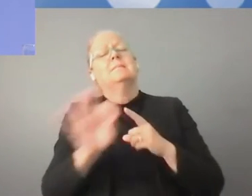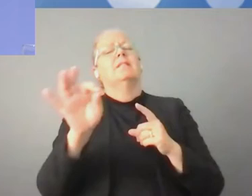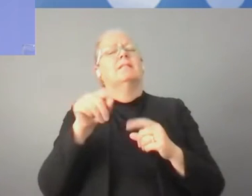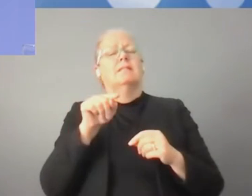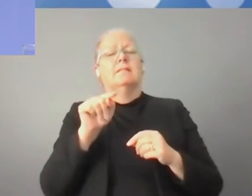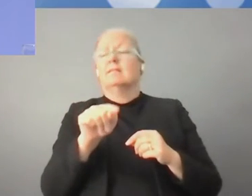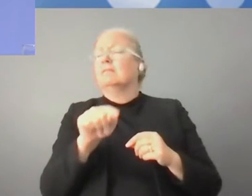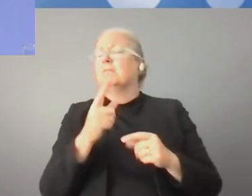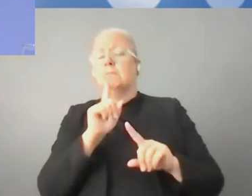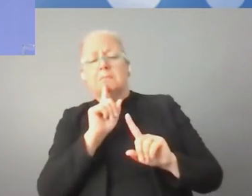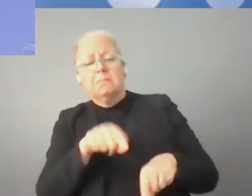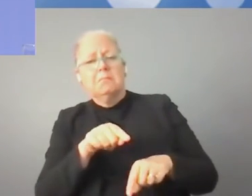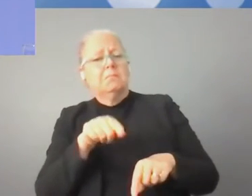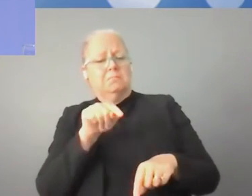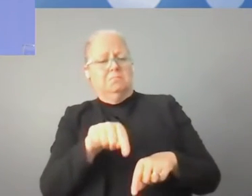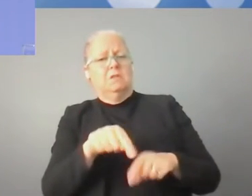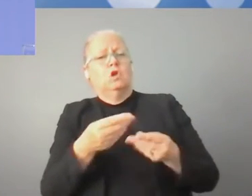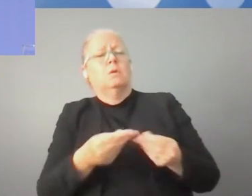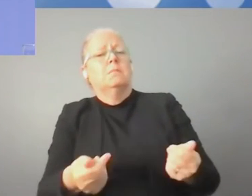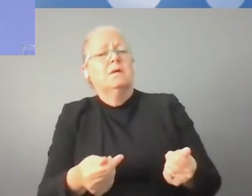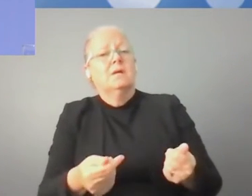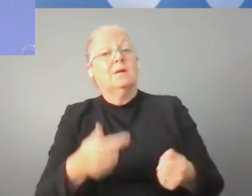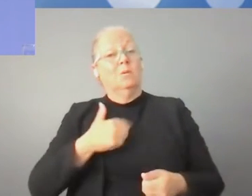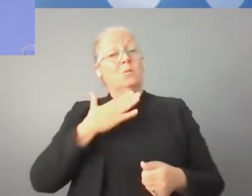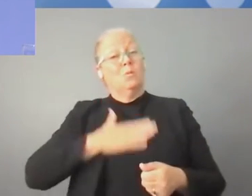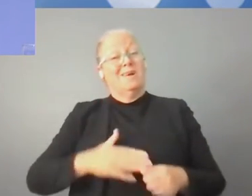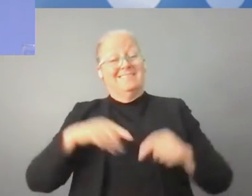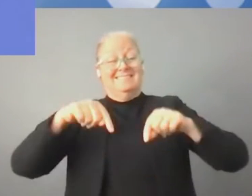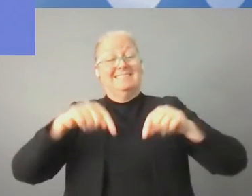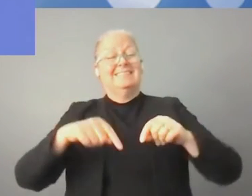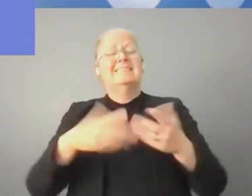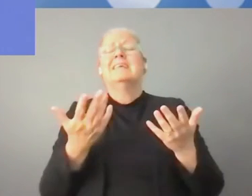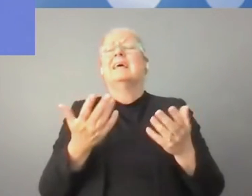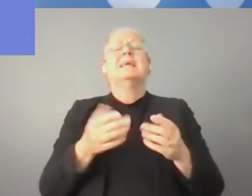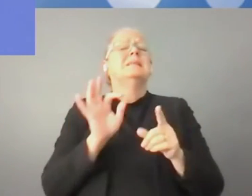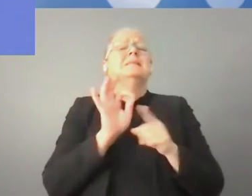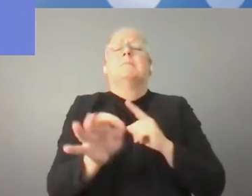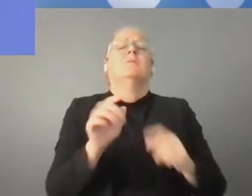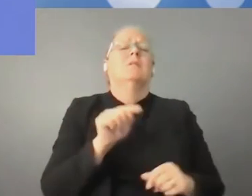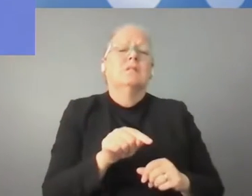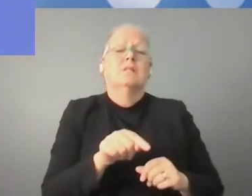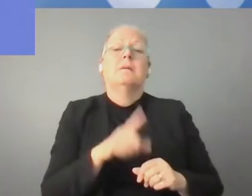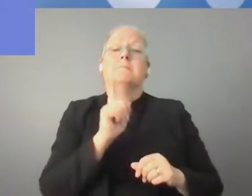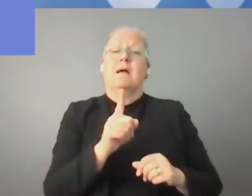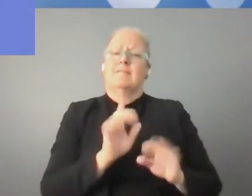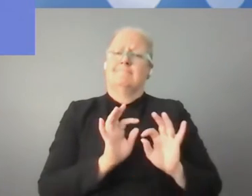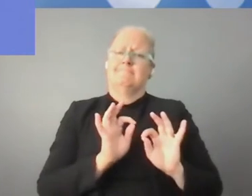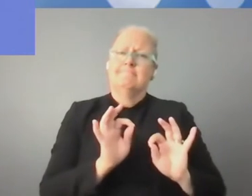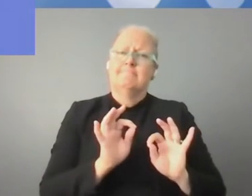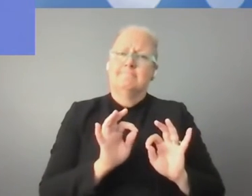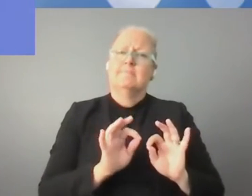and that's what we want. We need simple solutions, but they need to be accurate and reliable as well.